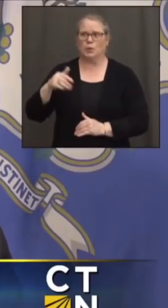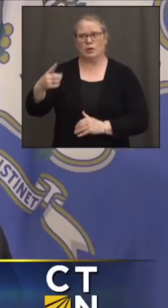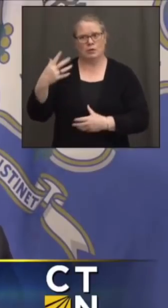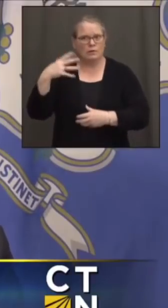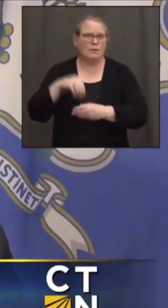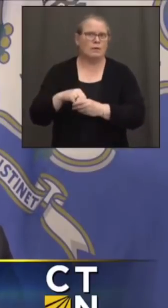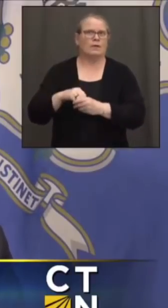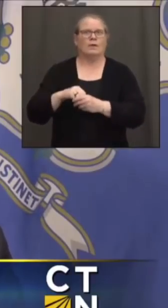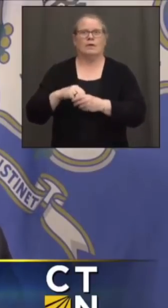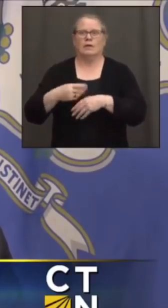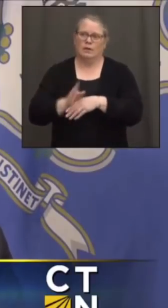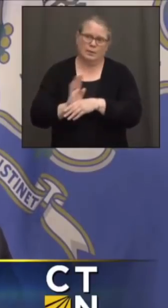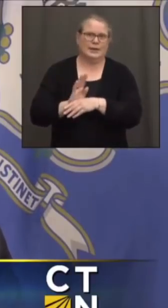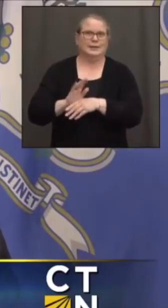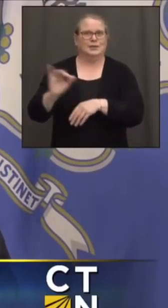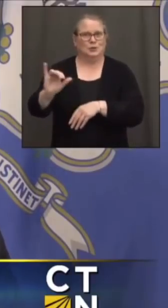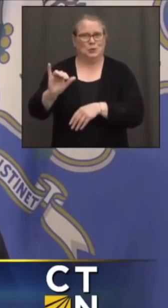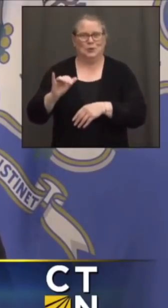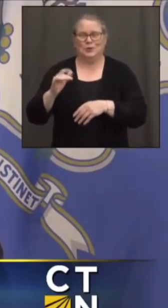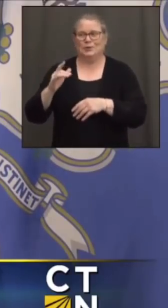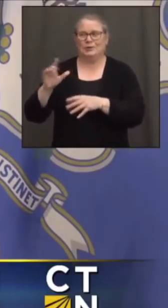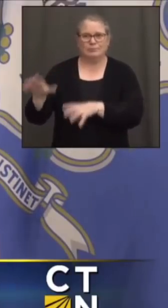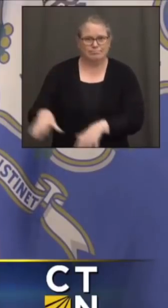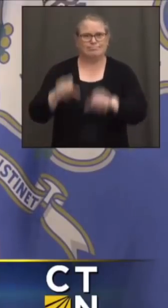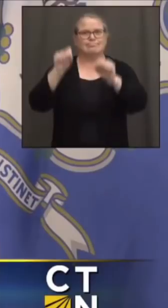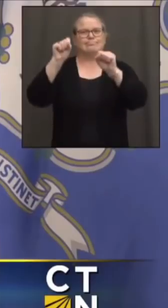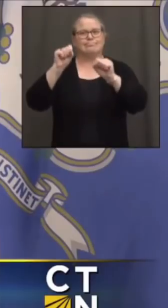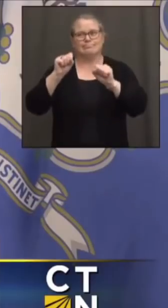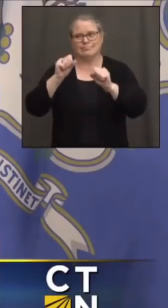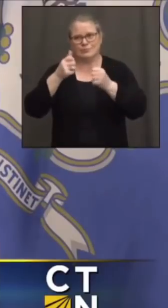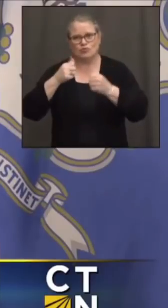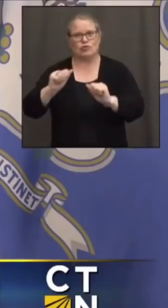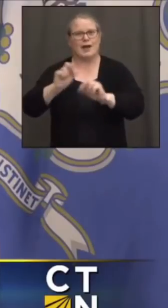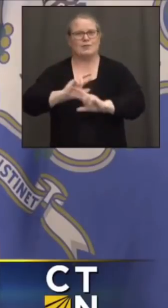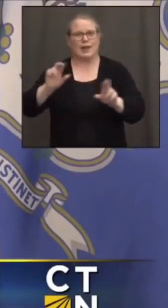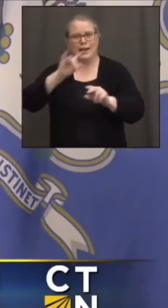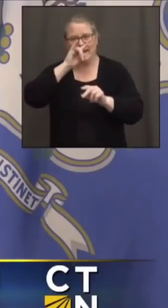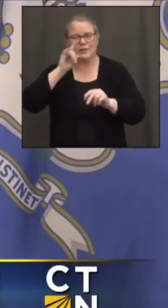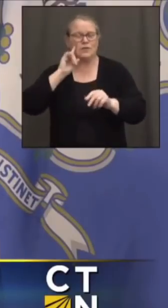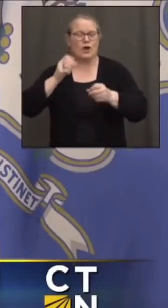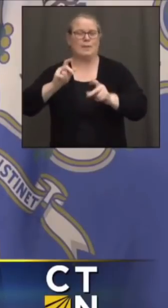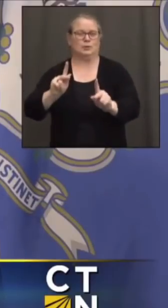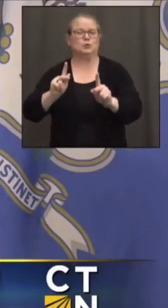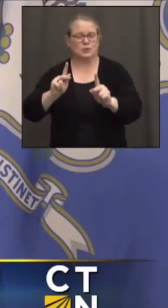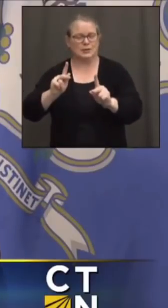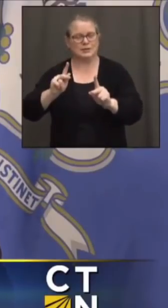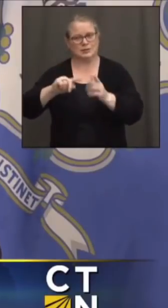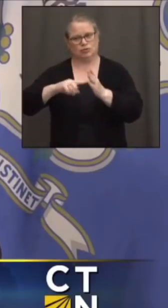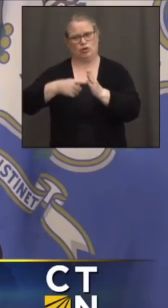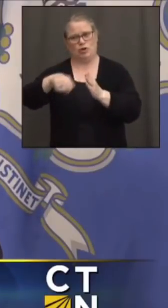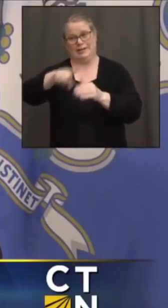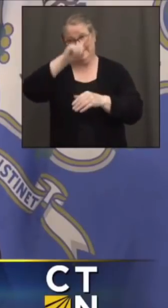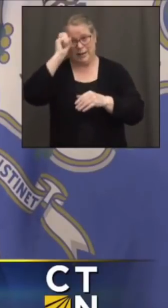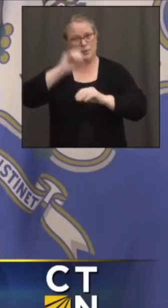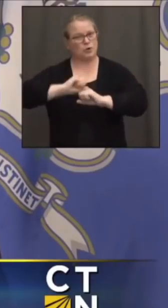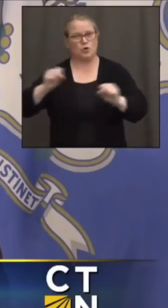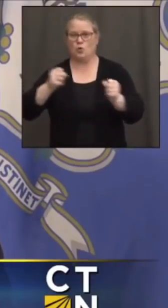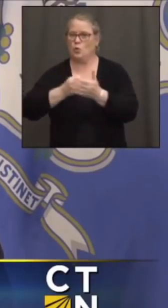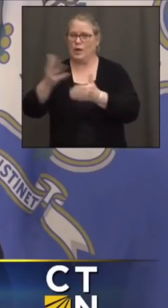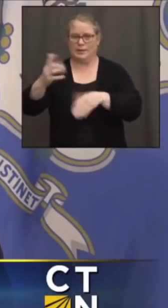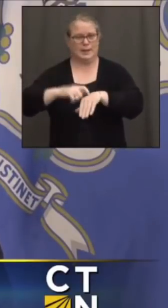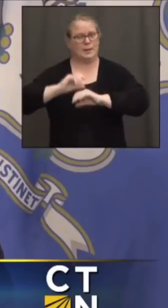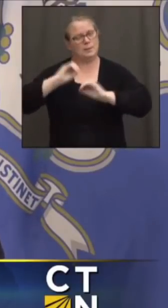You've picked up what we're doing to get these kids the very best opportunity starting this summer. No time wasted.